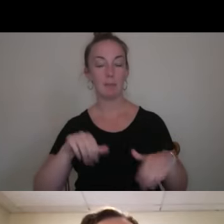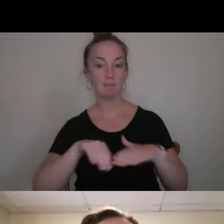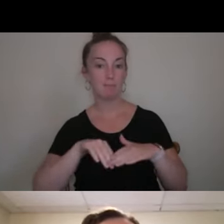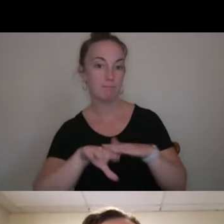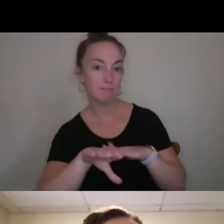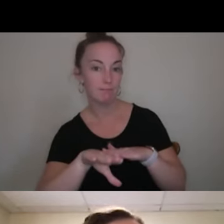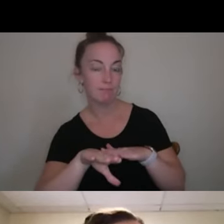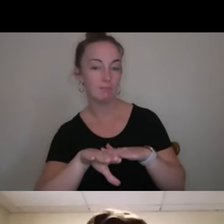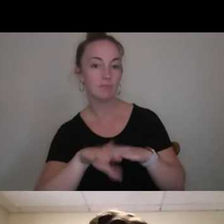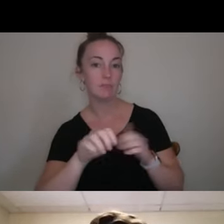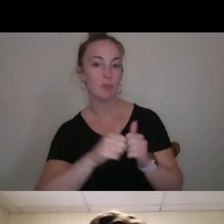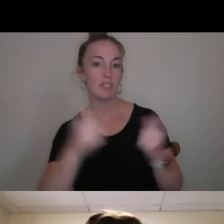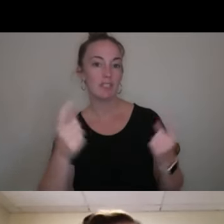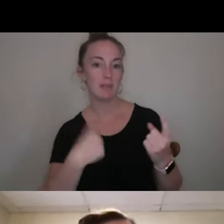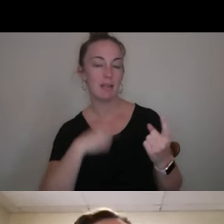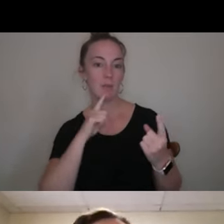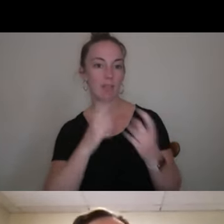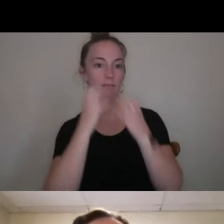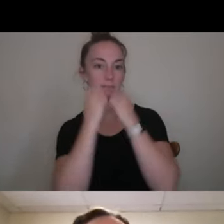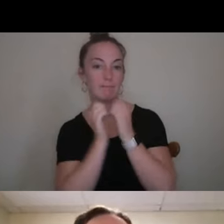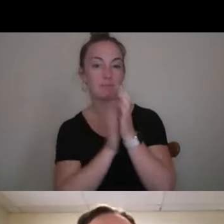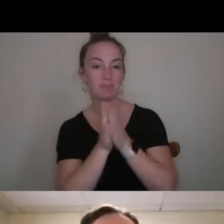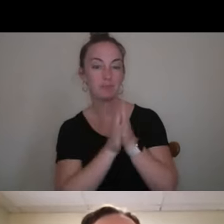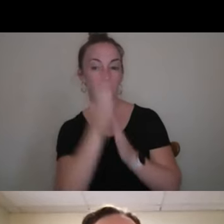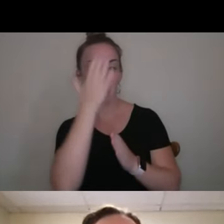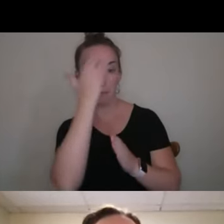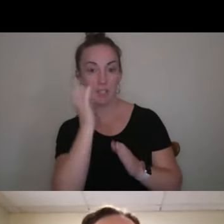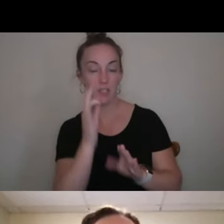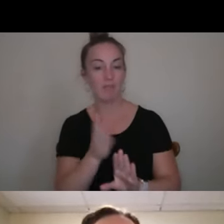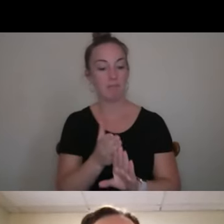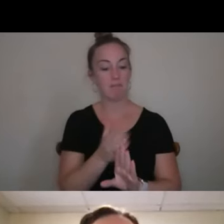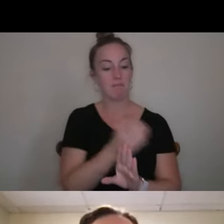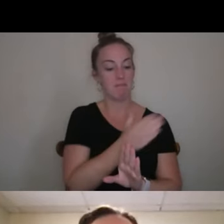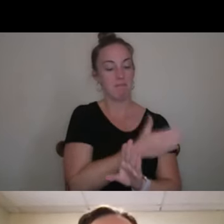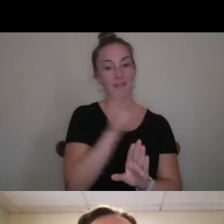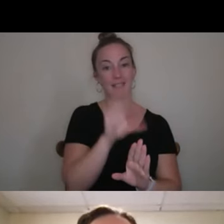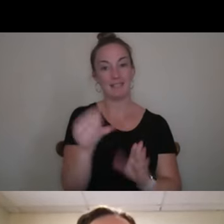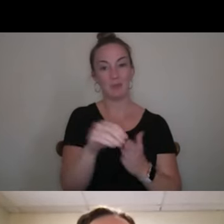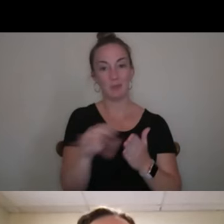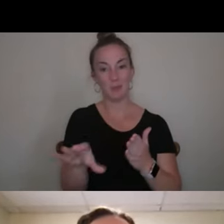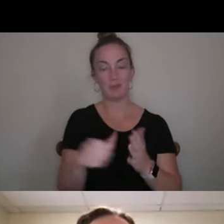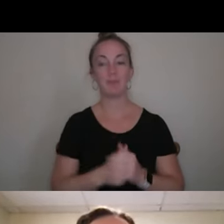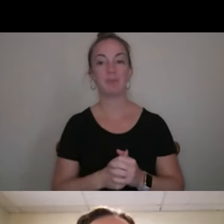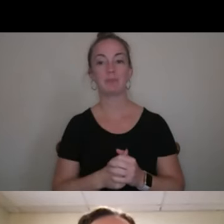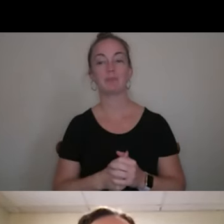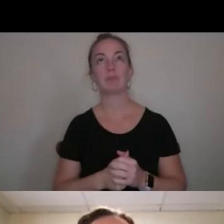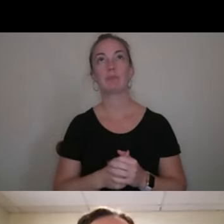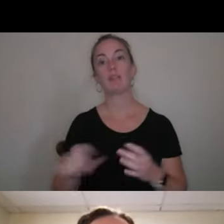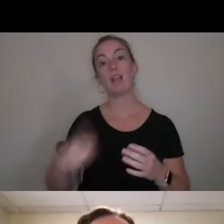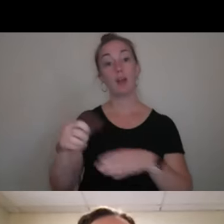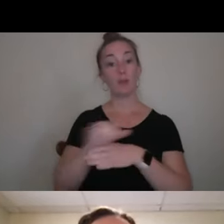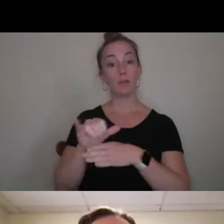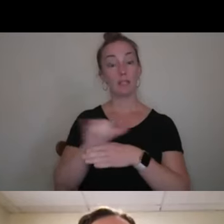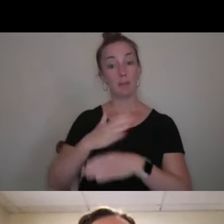with something that I was really passionate about because of past Center students. And then another internship I had my boss was